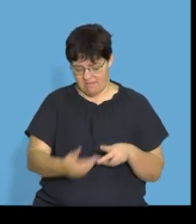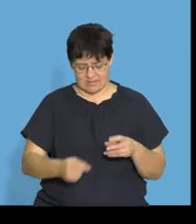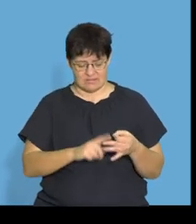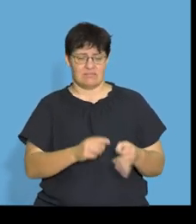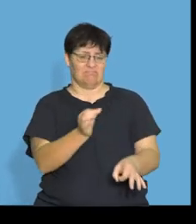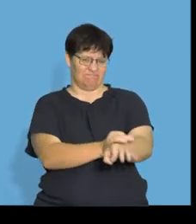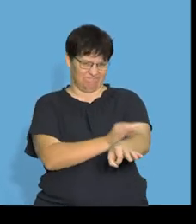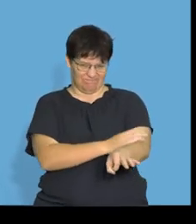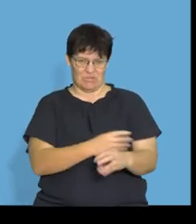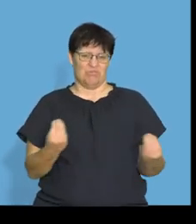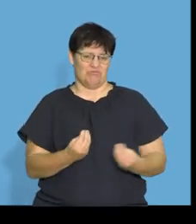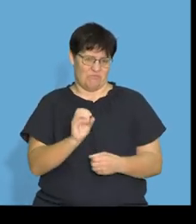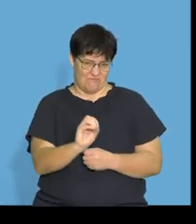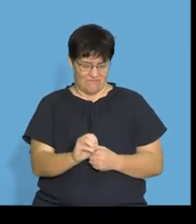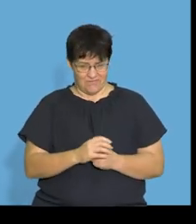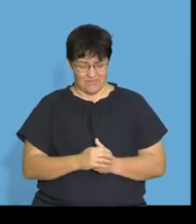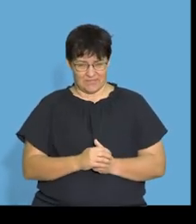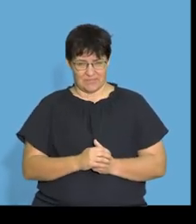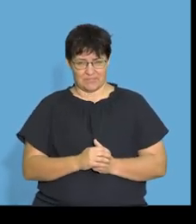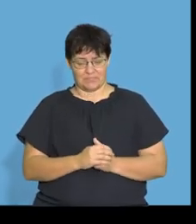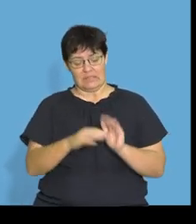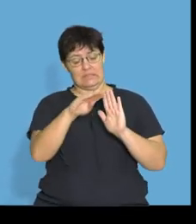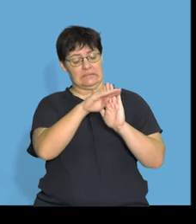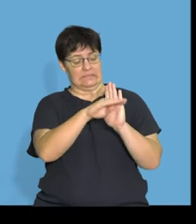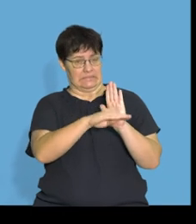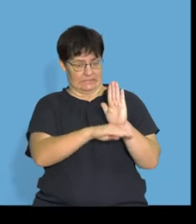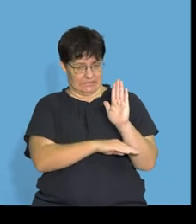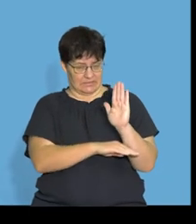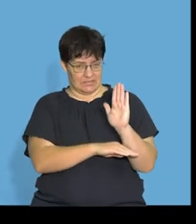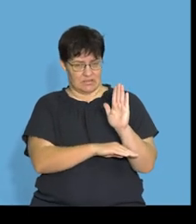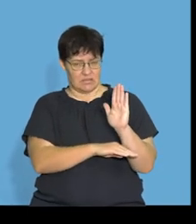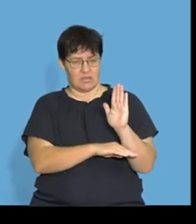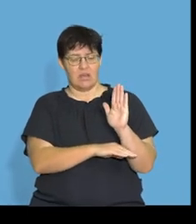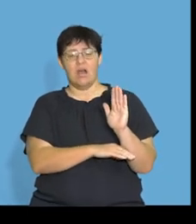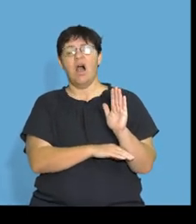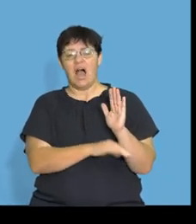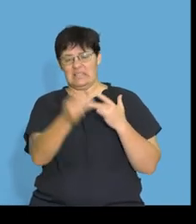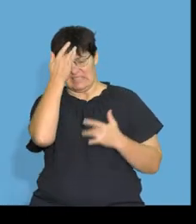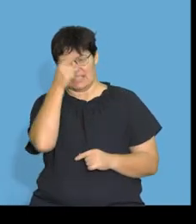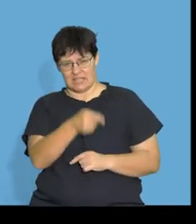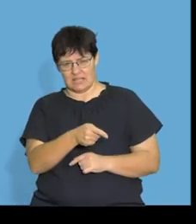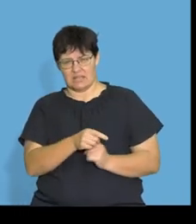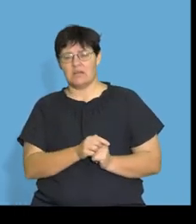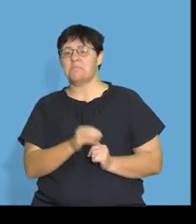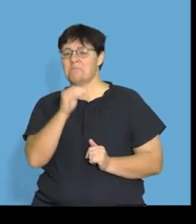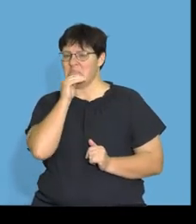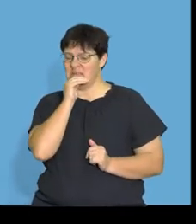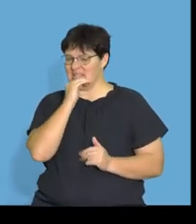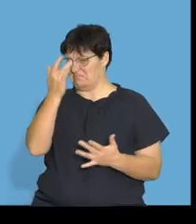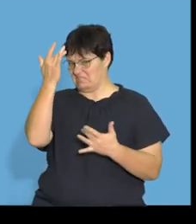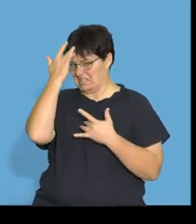sores on the skin. All right, so using the list of symptoms mentioned below, name a deficiency